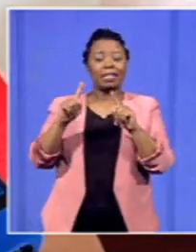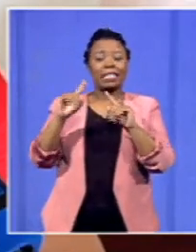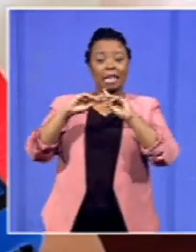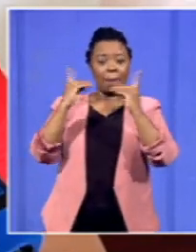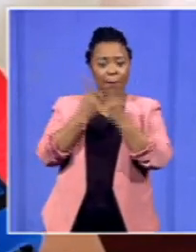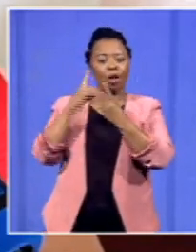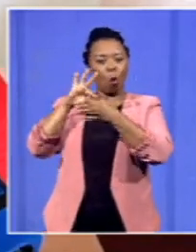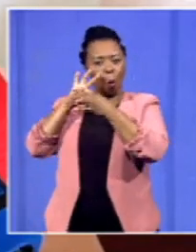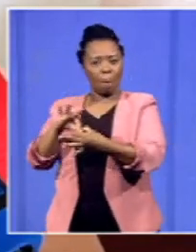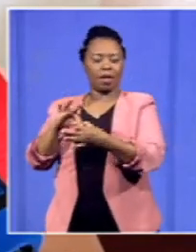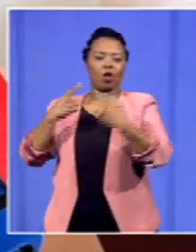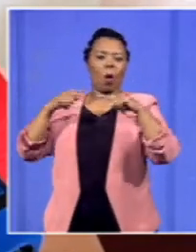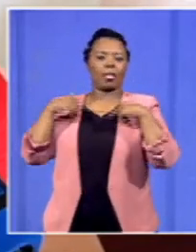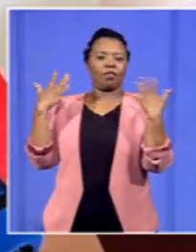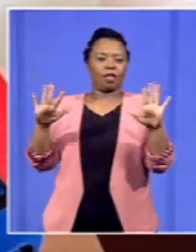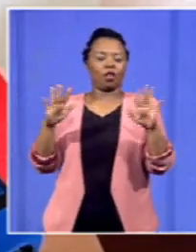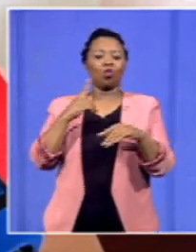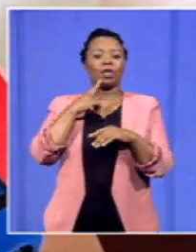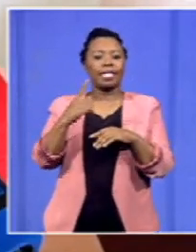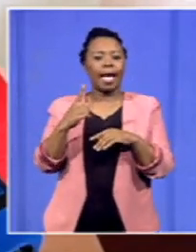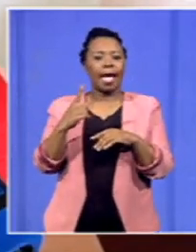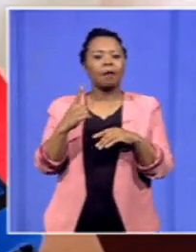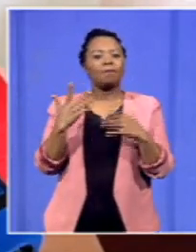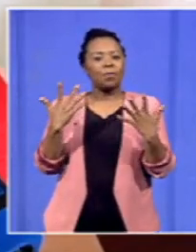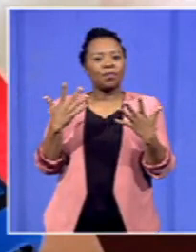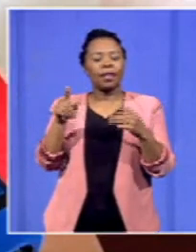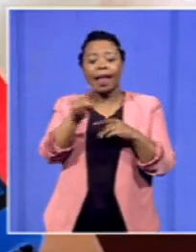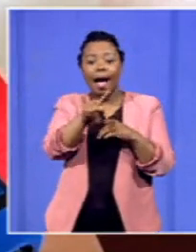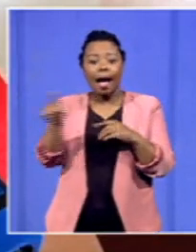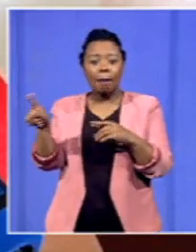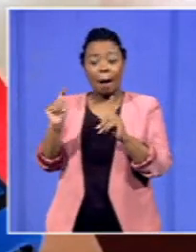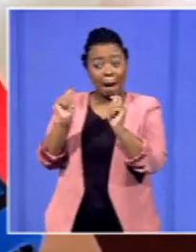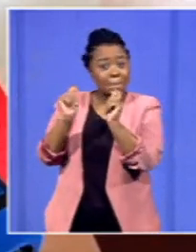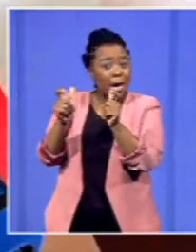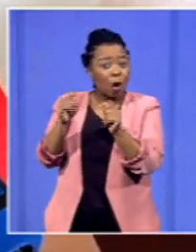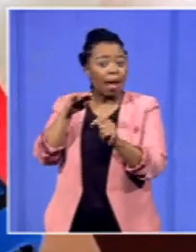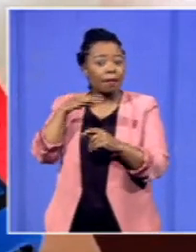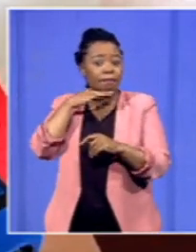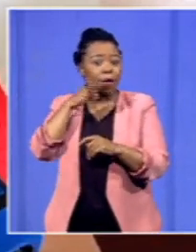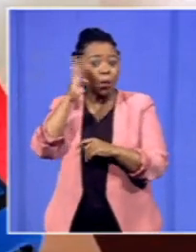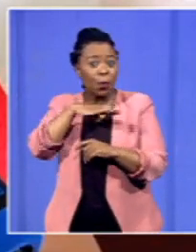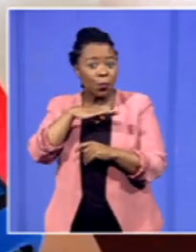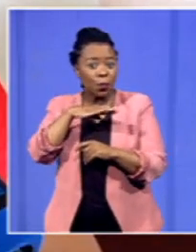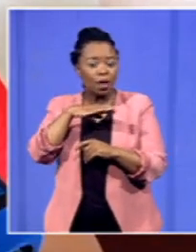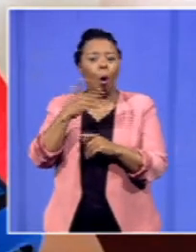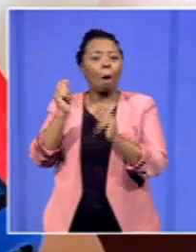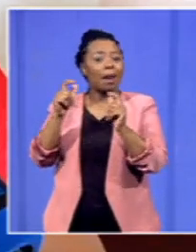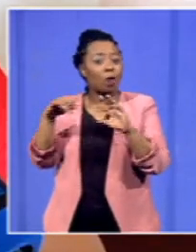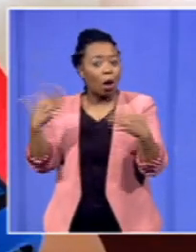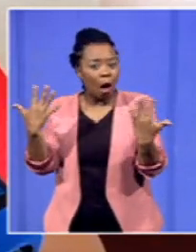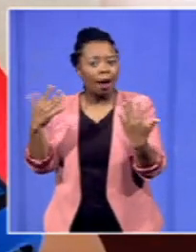these nurses that have not been paid will be paid by Thursday, this coming Thursday.